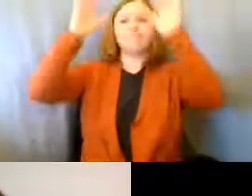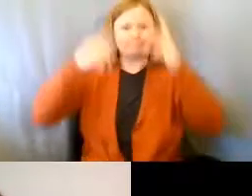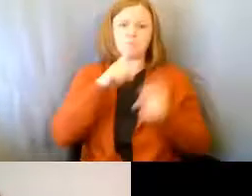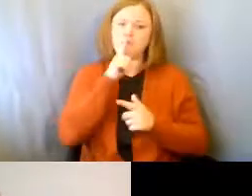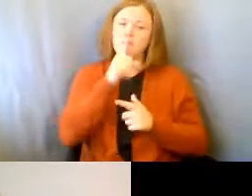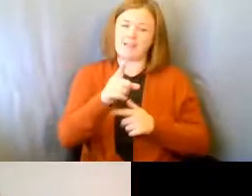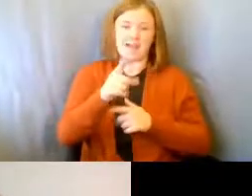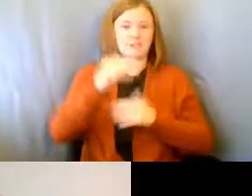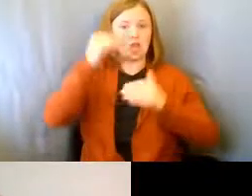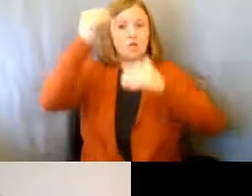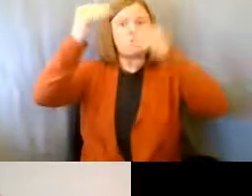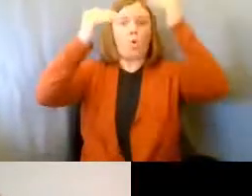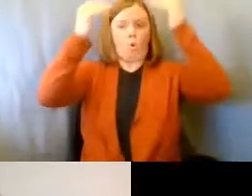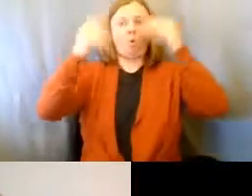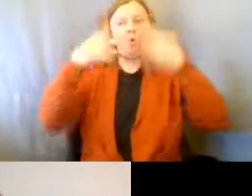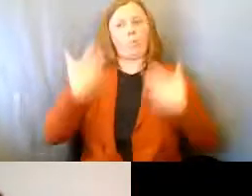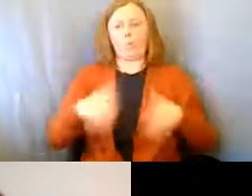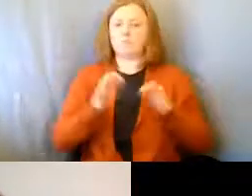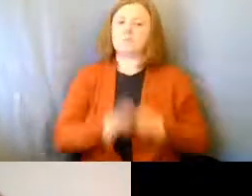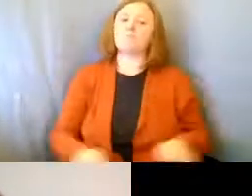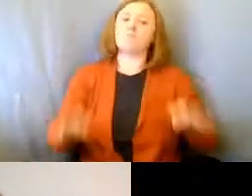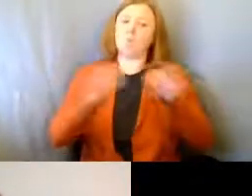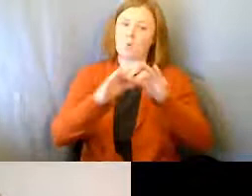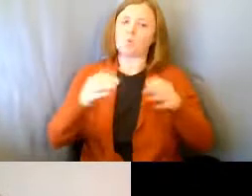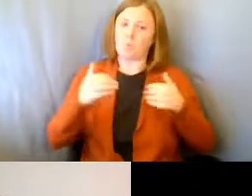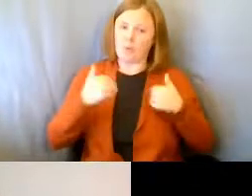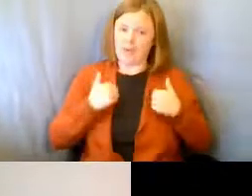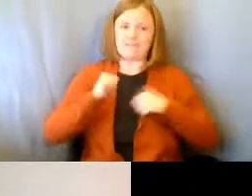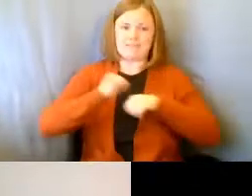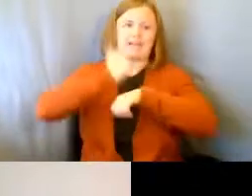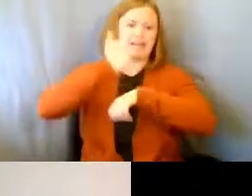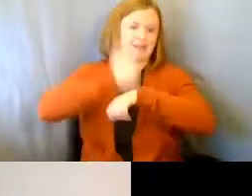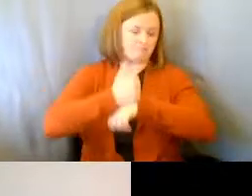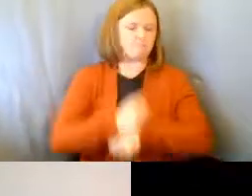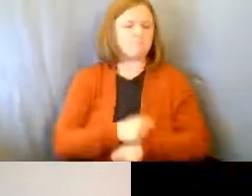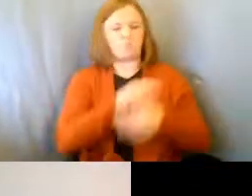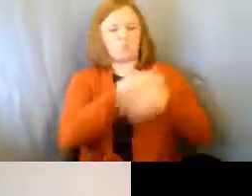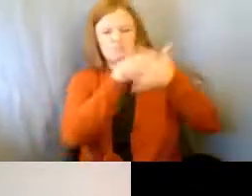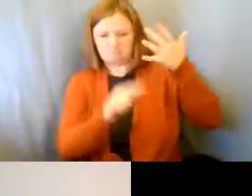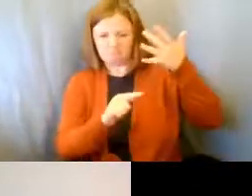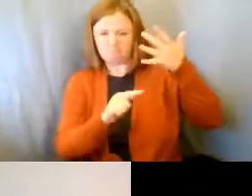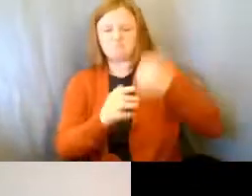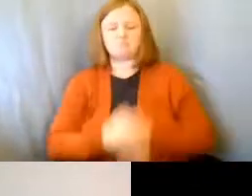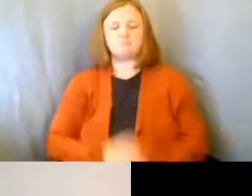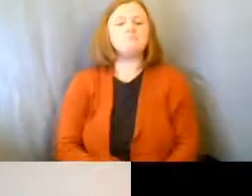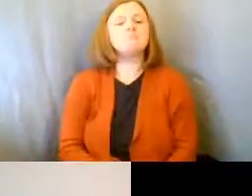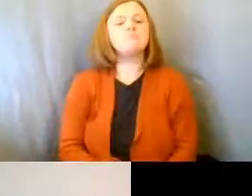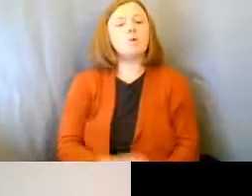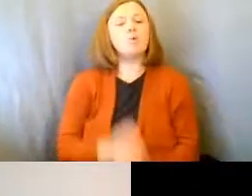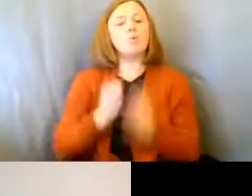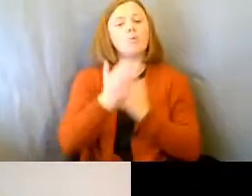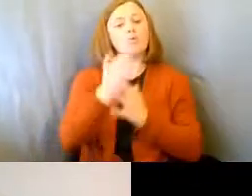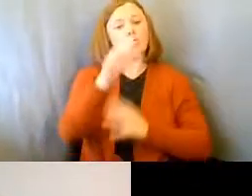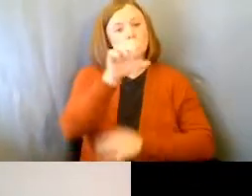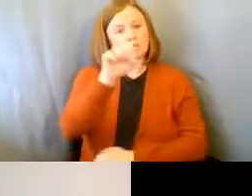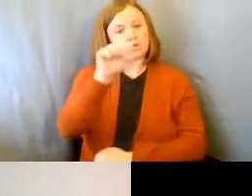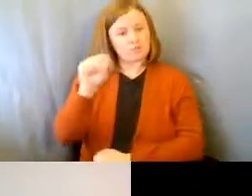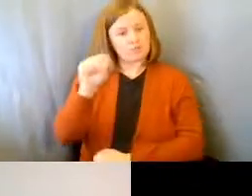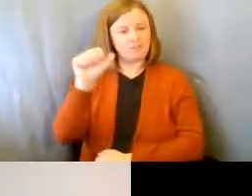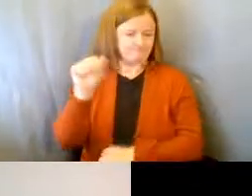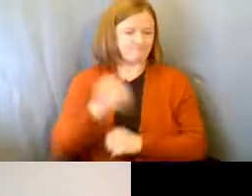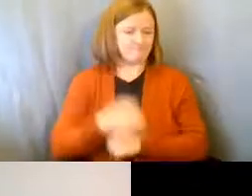critical to have these in place. So let's talk about these. Through the Social Security Administration,